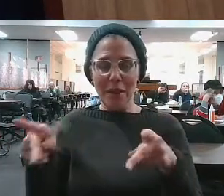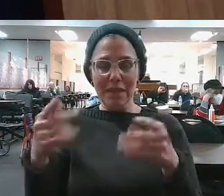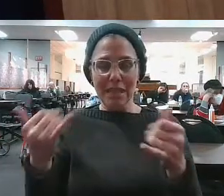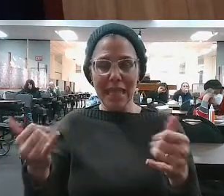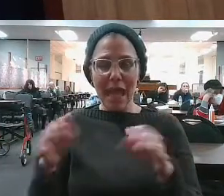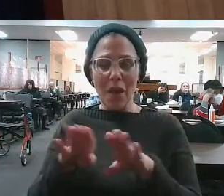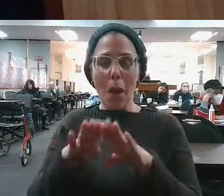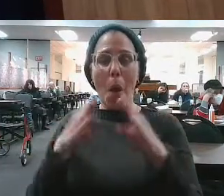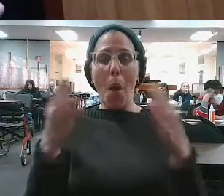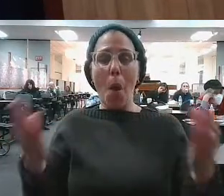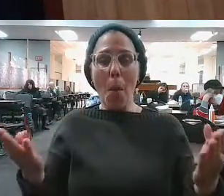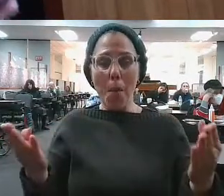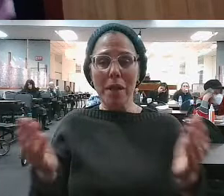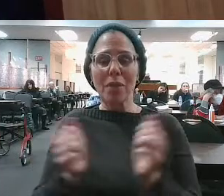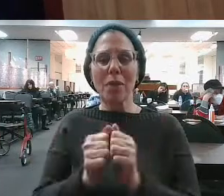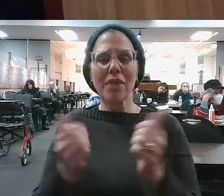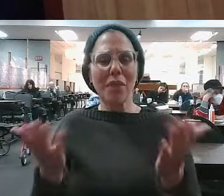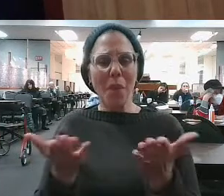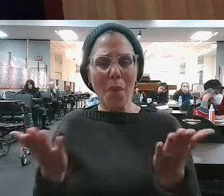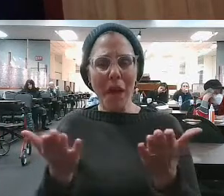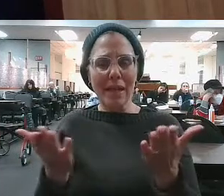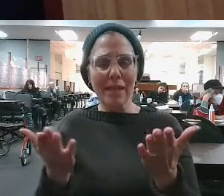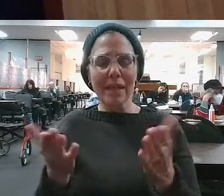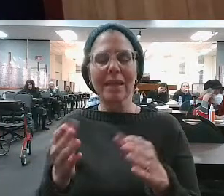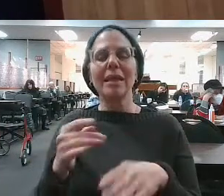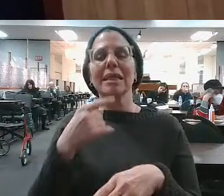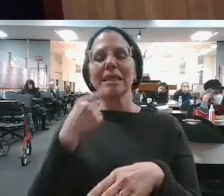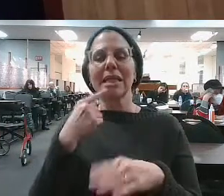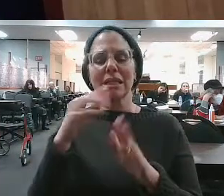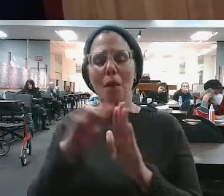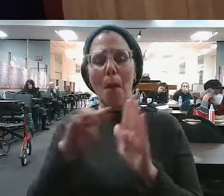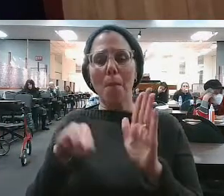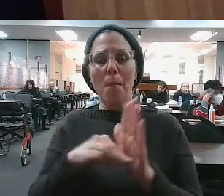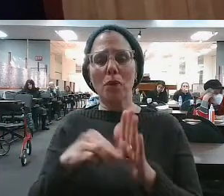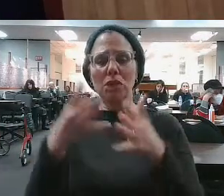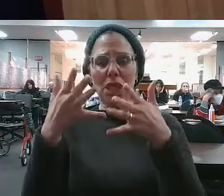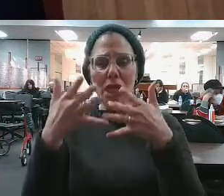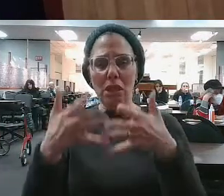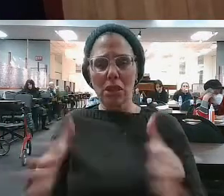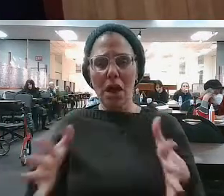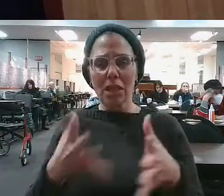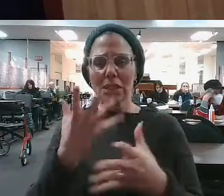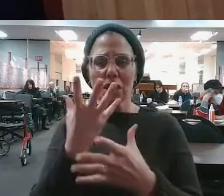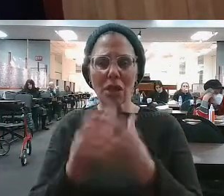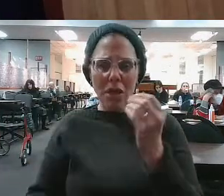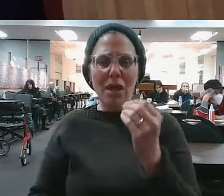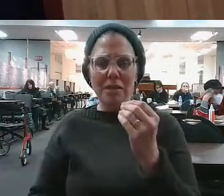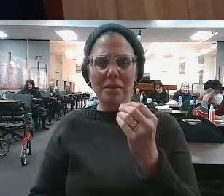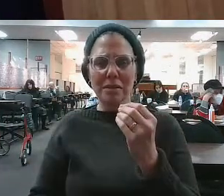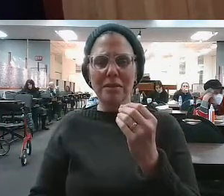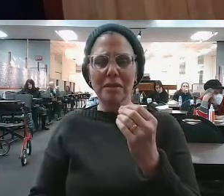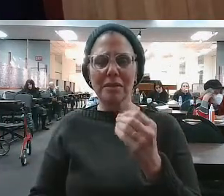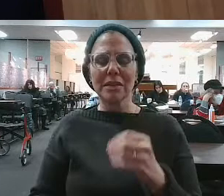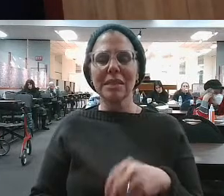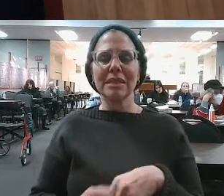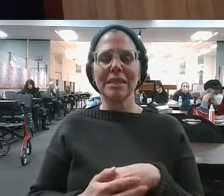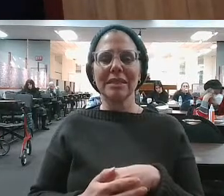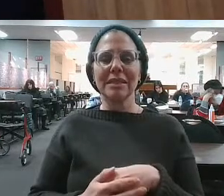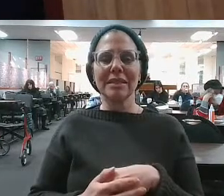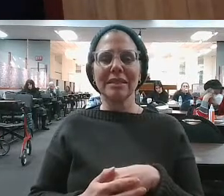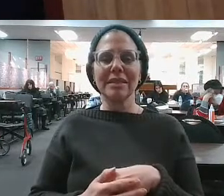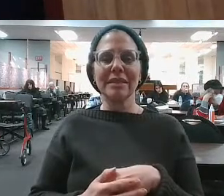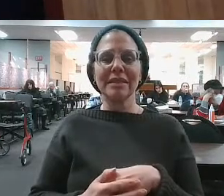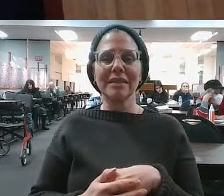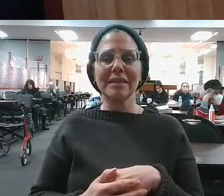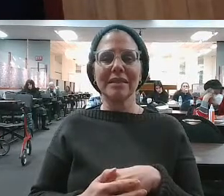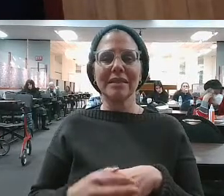opens up. Moshe Rabbeinu lost. And isn't it fascinating? Because if there's one person you would think